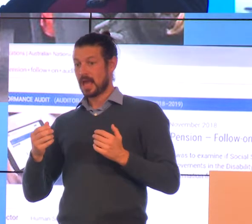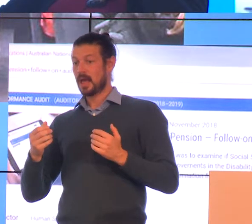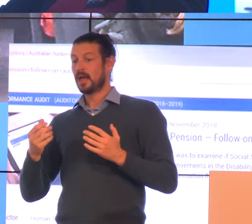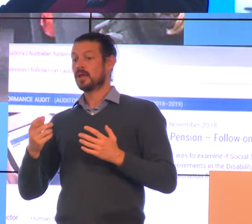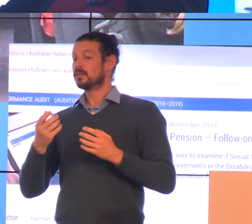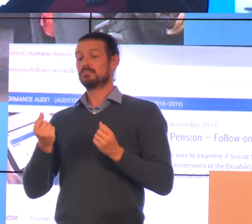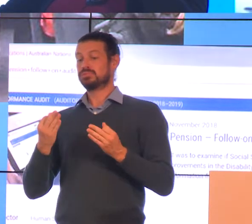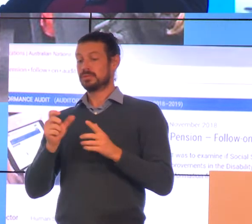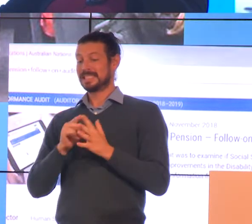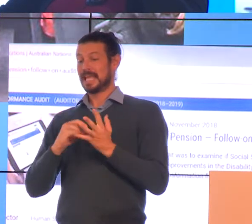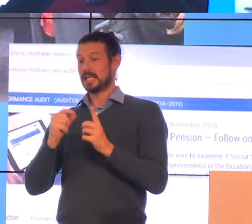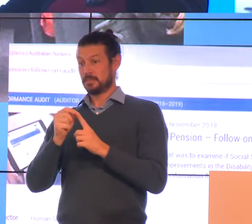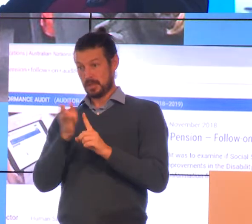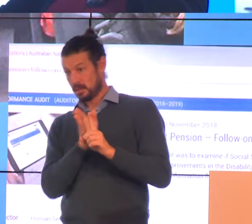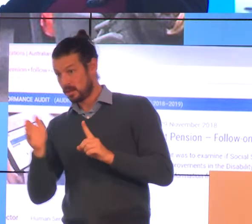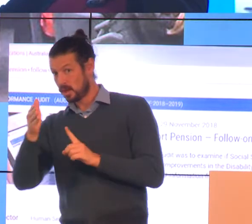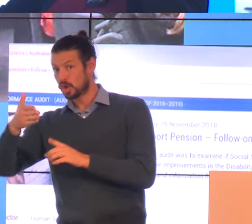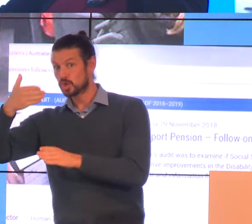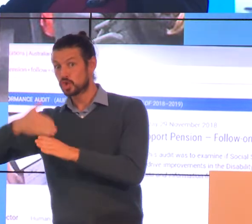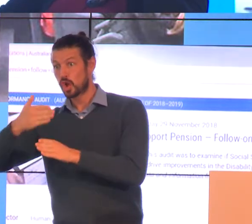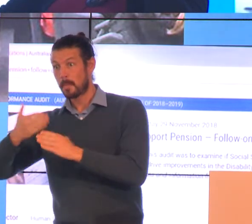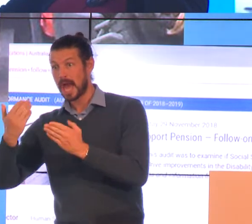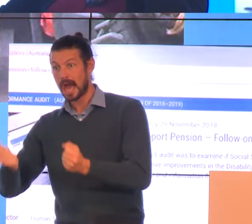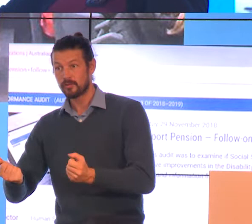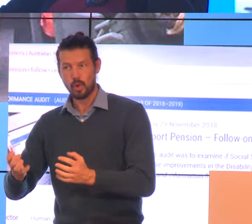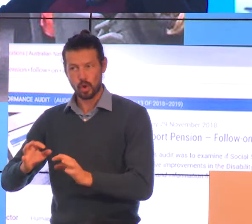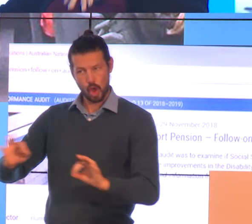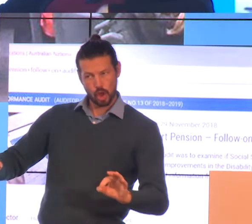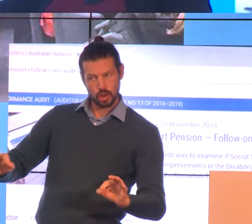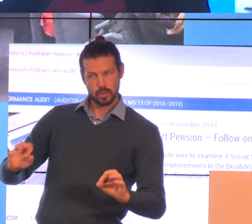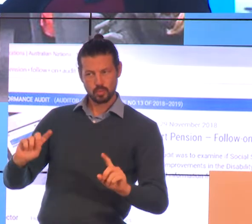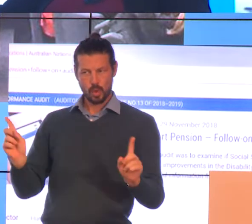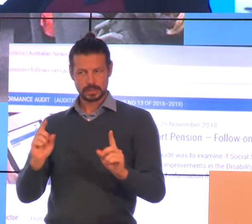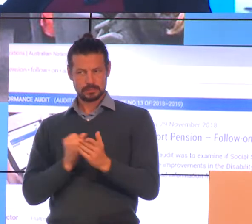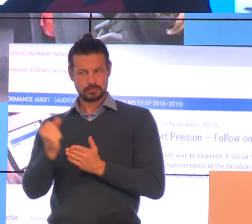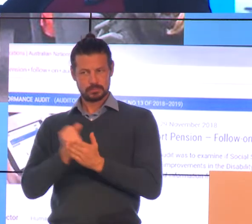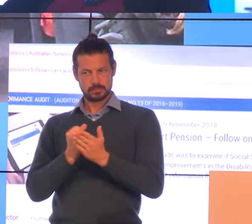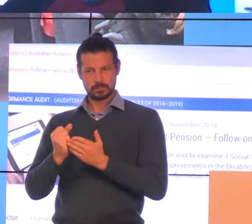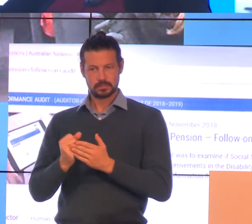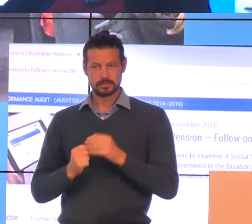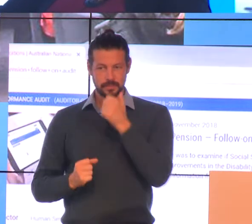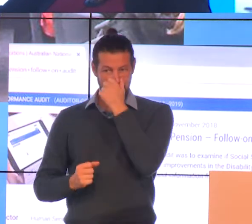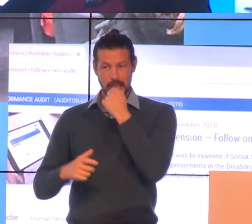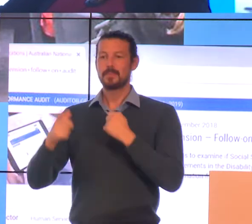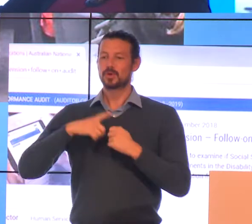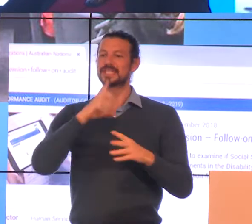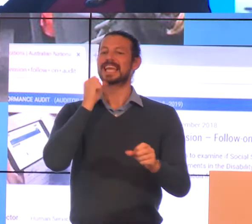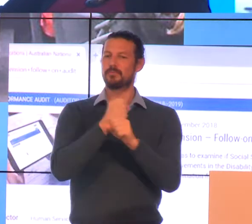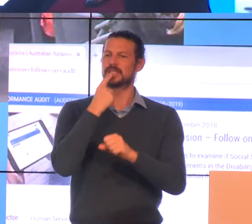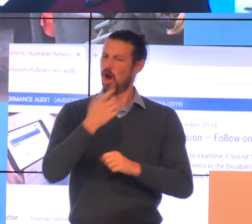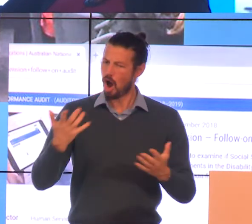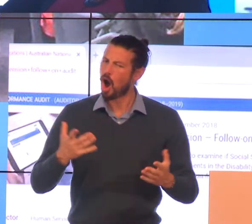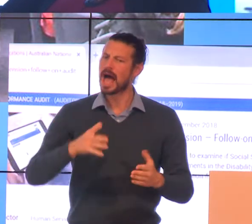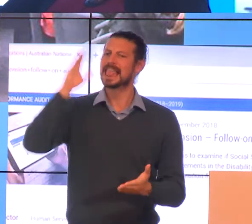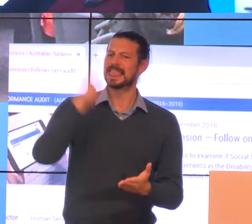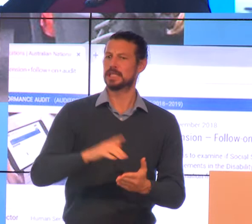DSP have actually gone on Newstart and got a job? Do we know how many people have actually got a job? Because that's been one of the reasons why